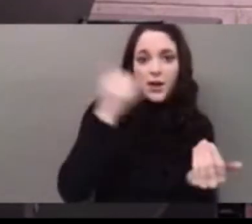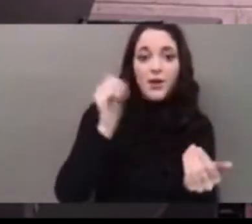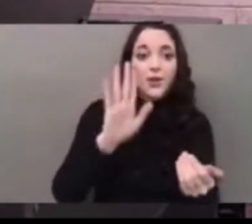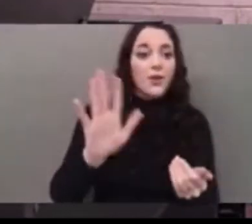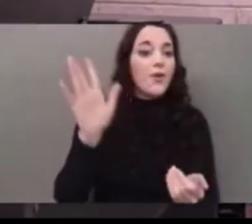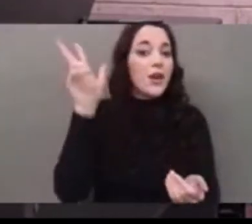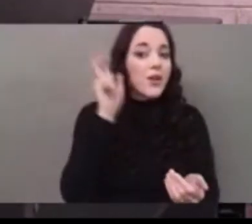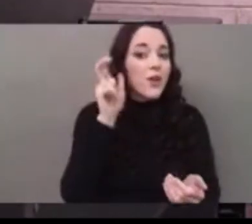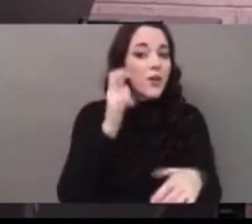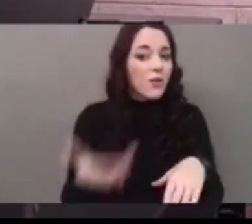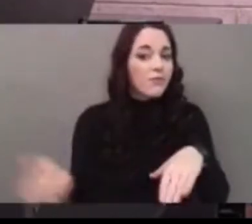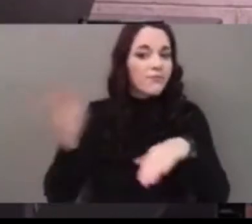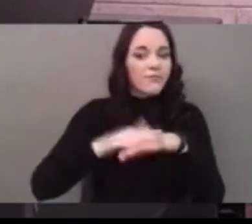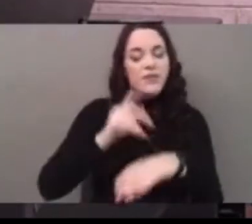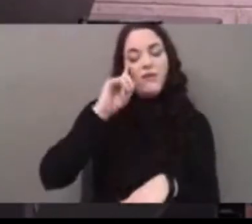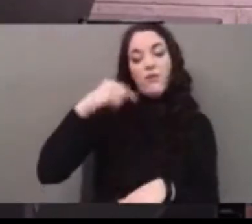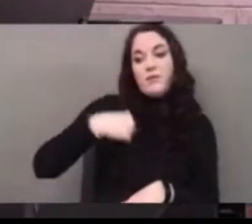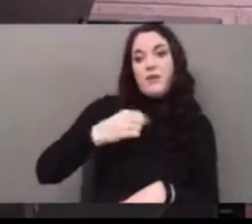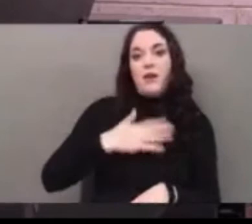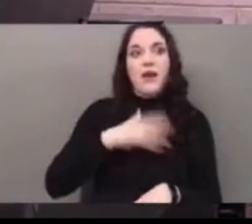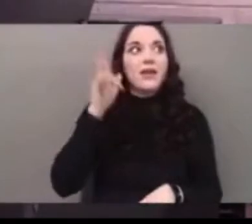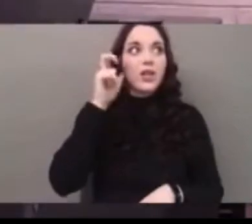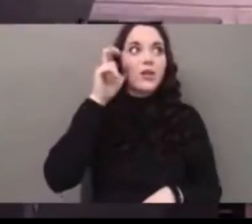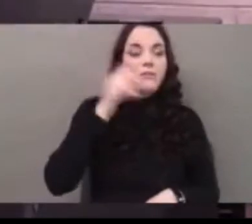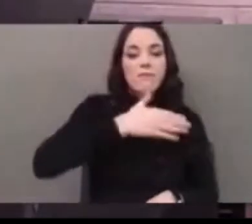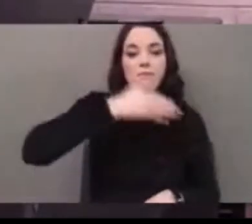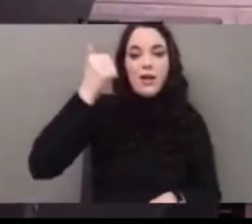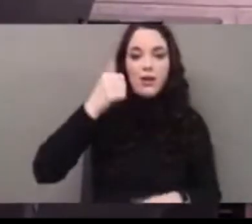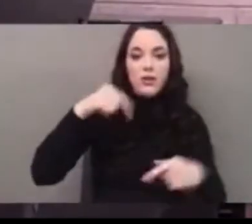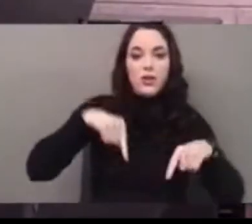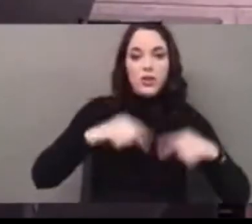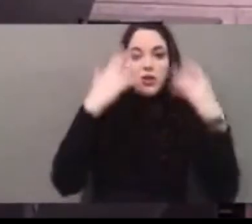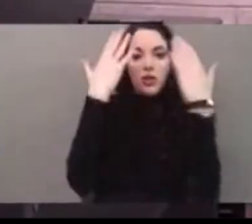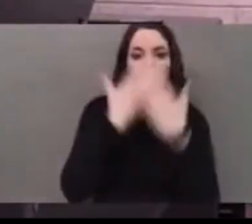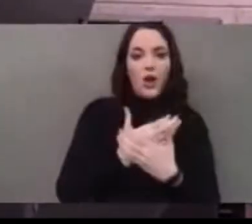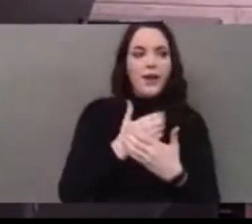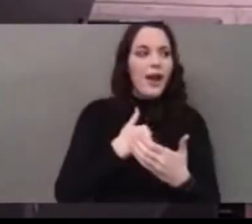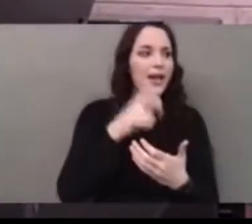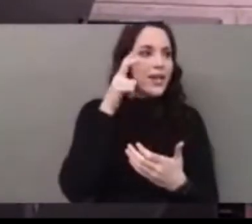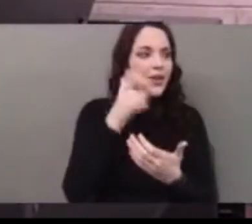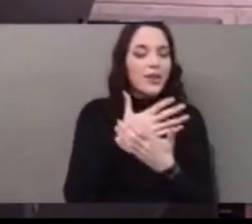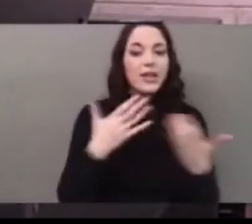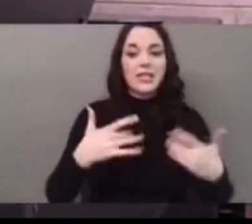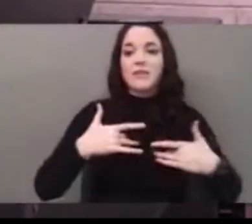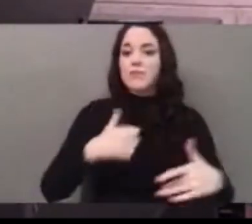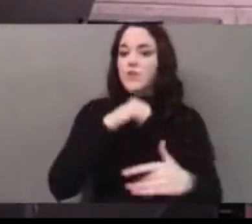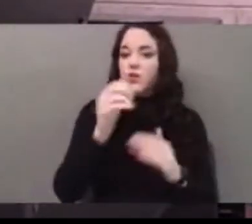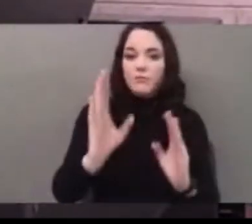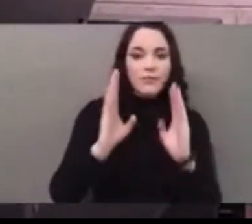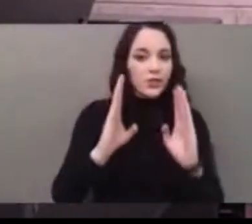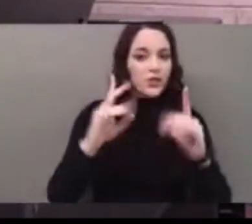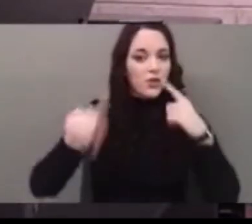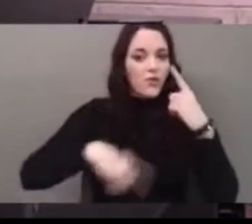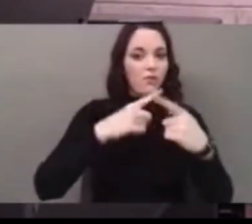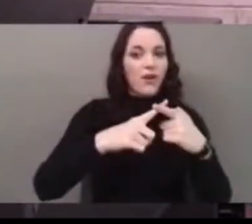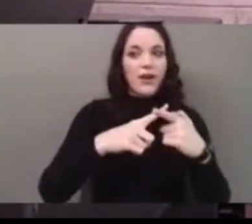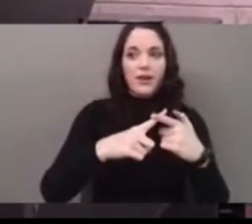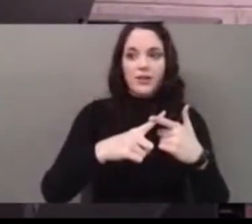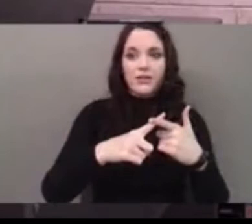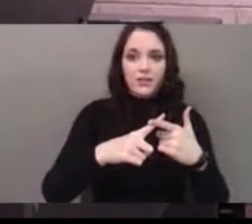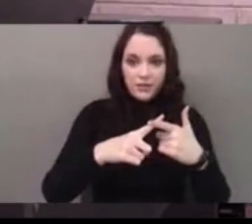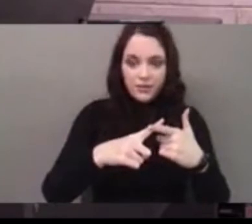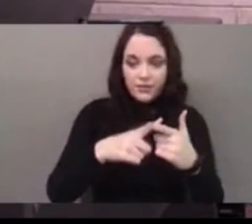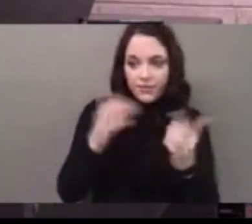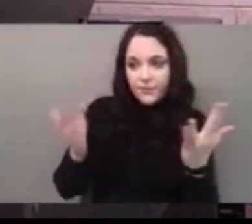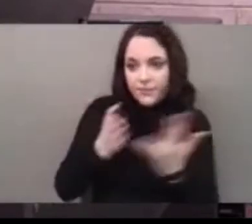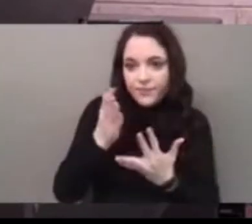when I'm in the dark. So I hear things that I normally don't pay attention to when I'm in a dark space. So